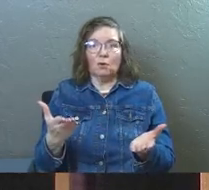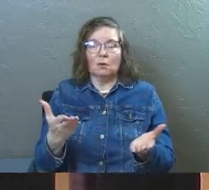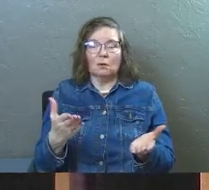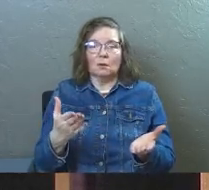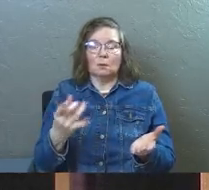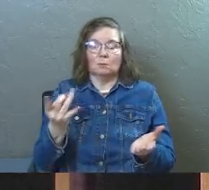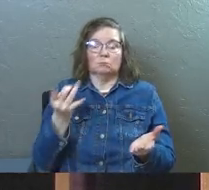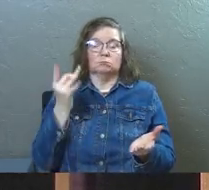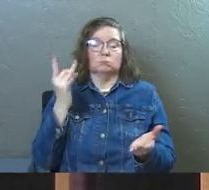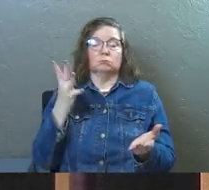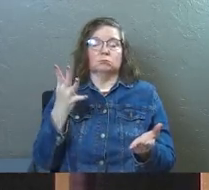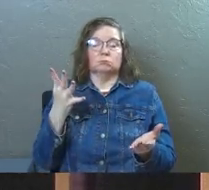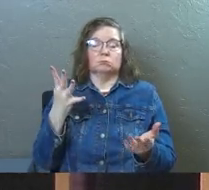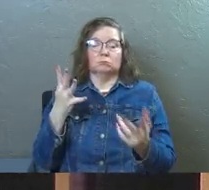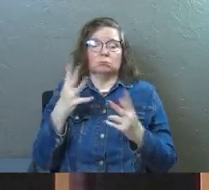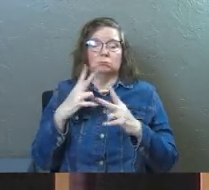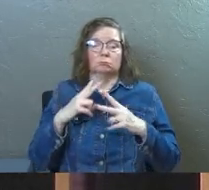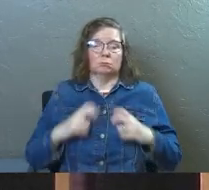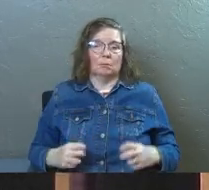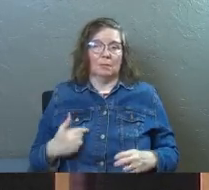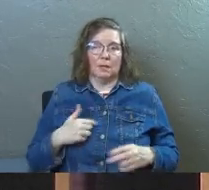brutalized me this week.